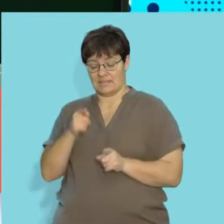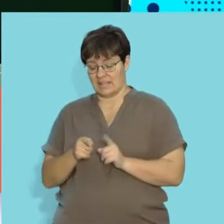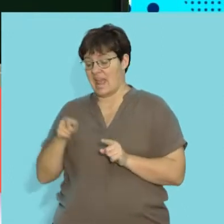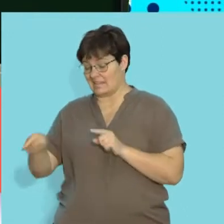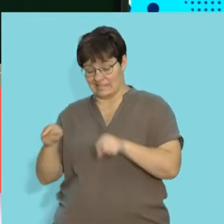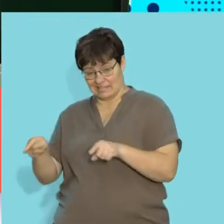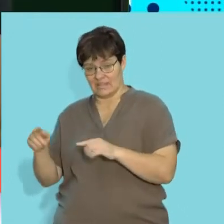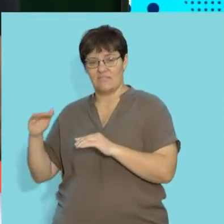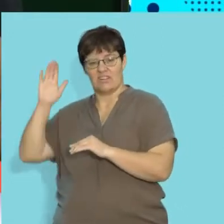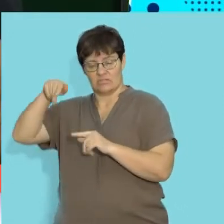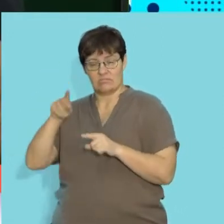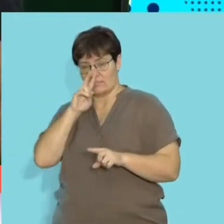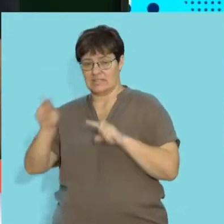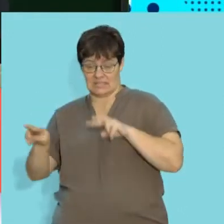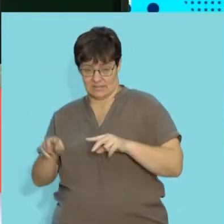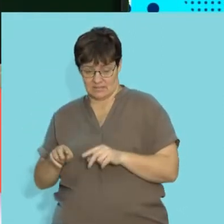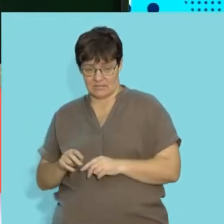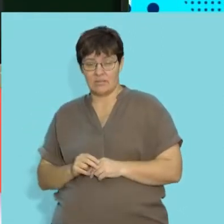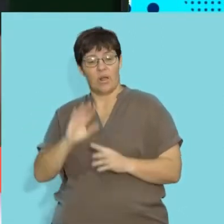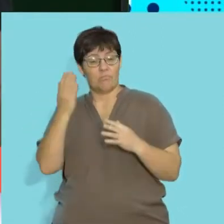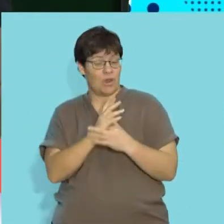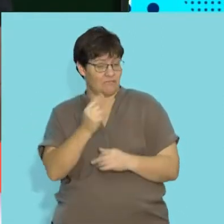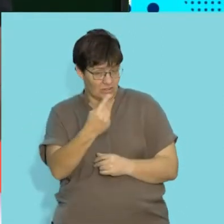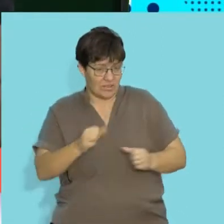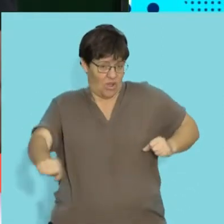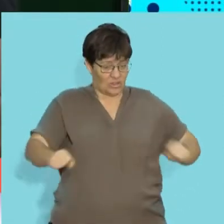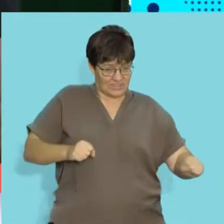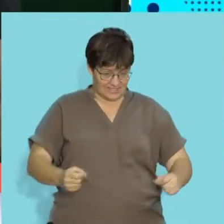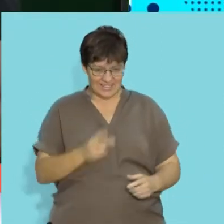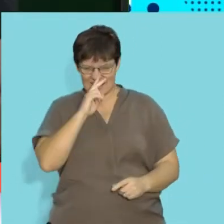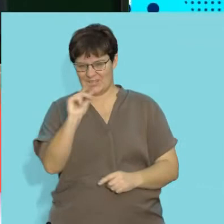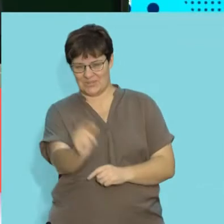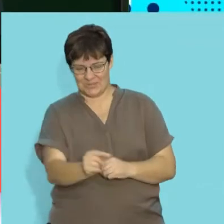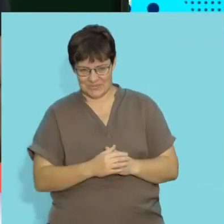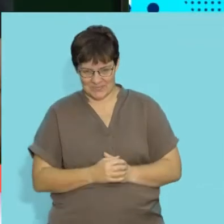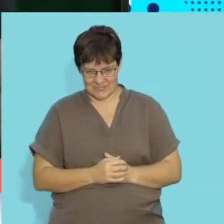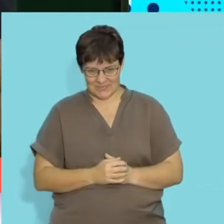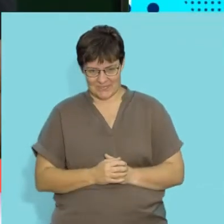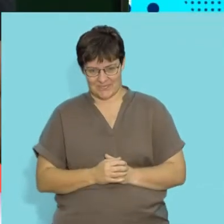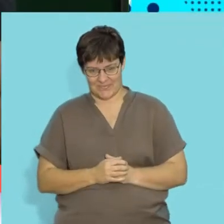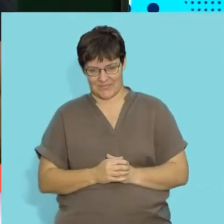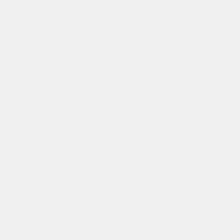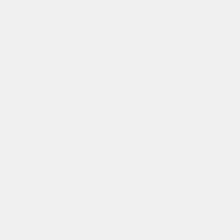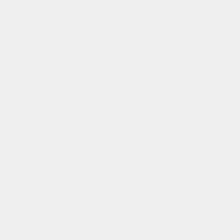climatic and the physiographic factors. A quick break, get some oxygen in those muscles, and I'll see you in a little while.